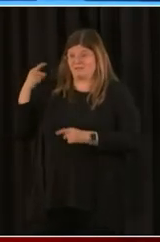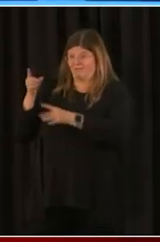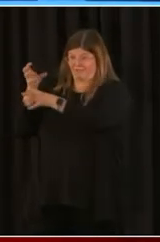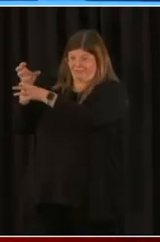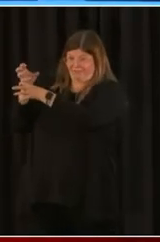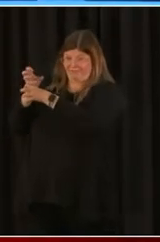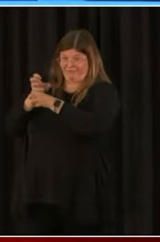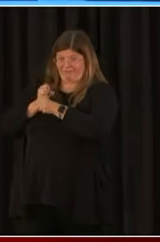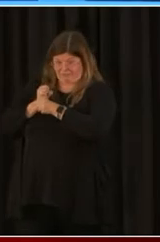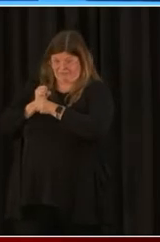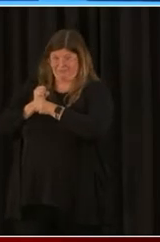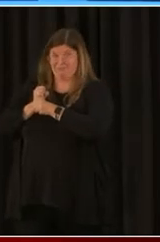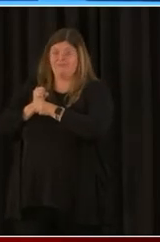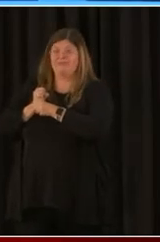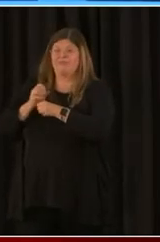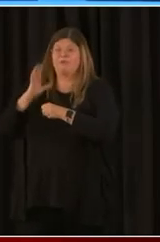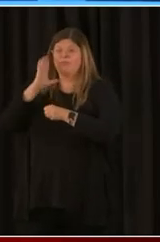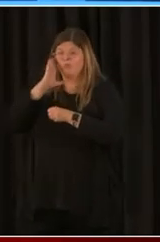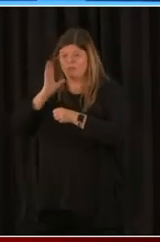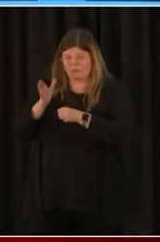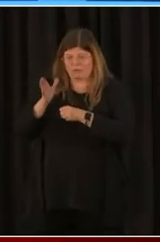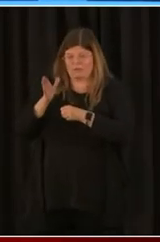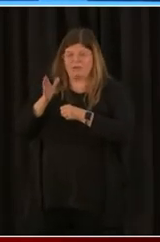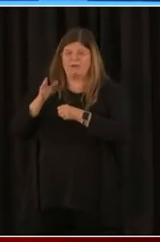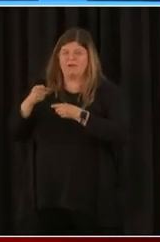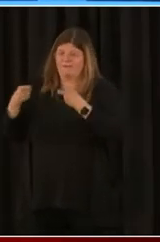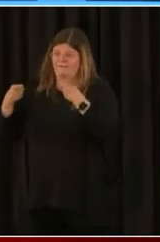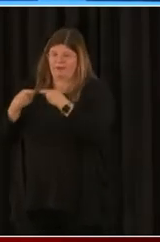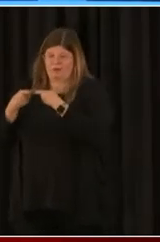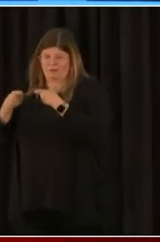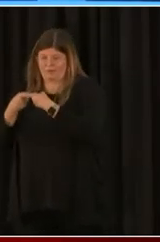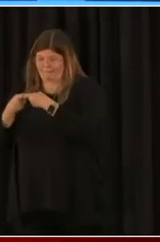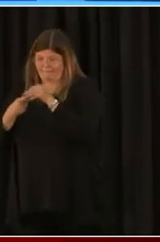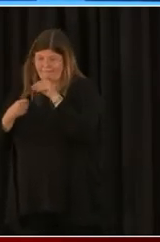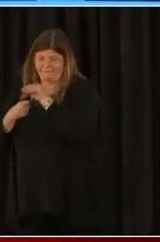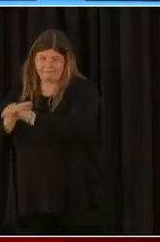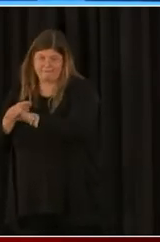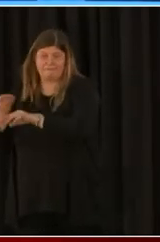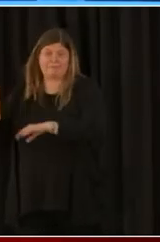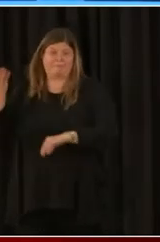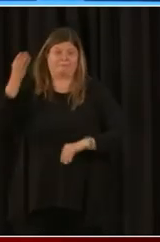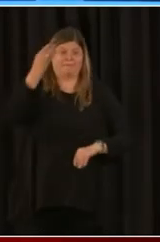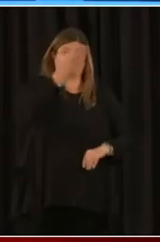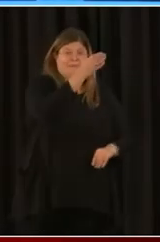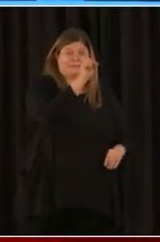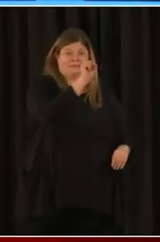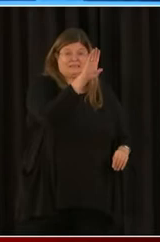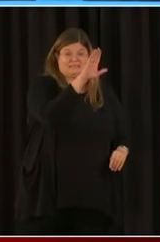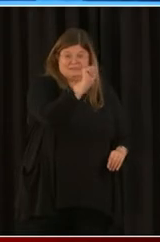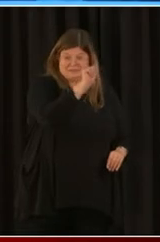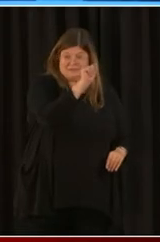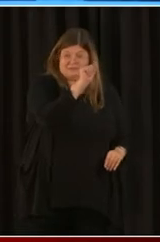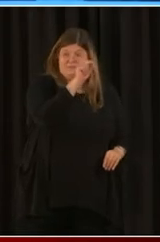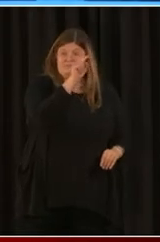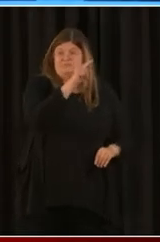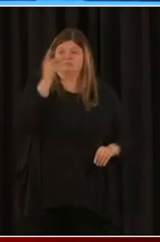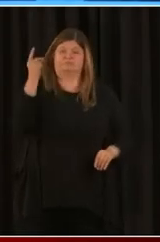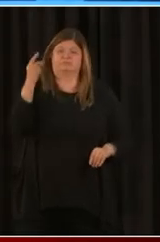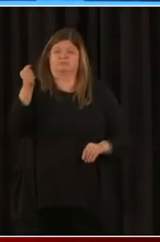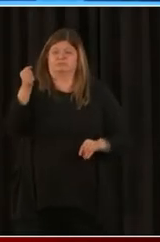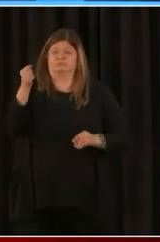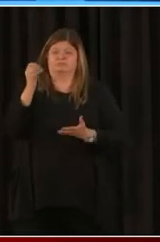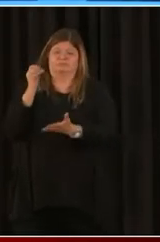of your documents electronically, we submitted your application to the SBA and we received instantaneous approval.